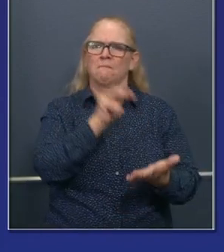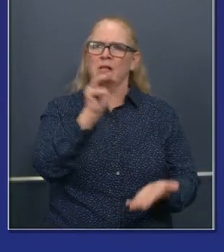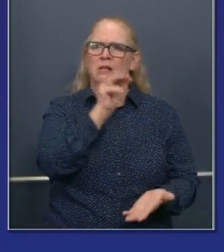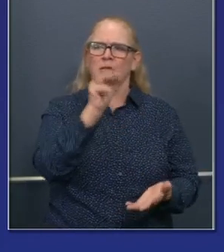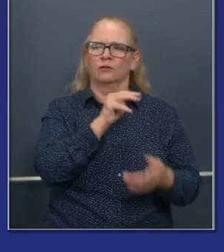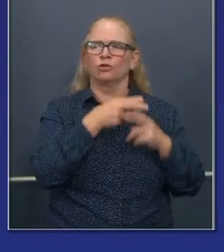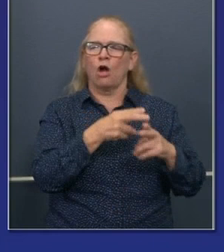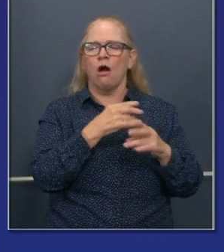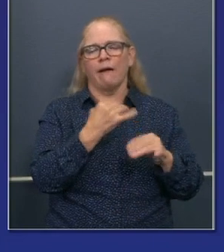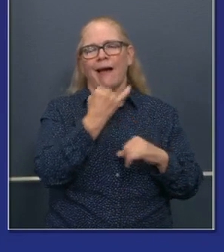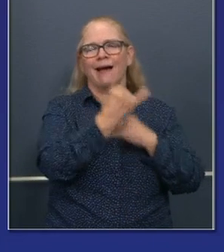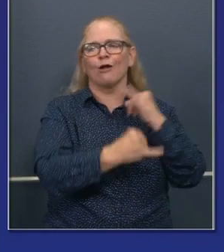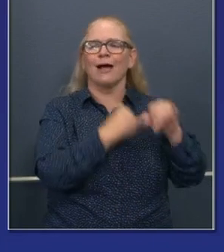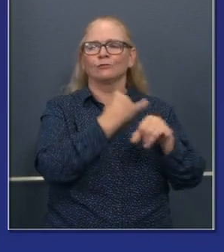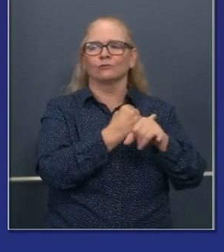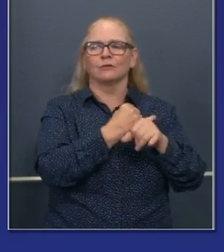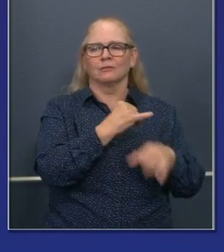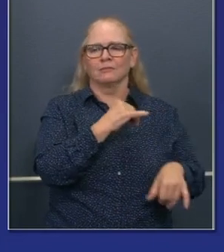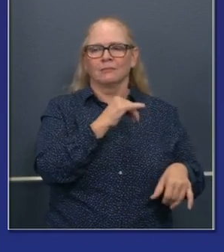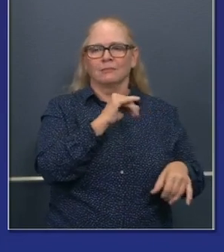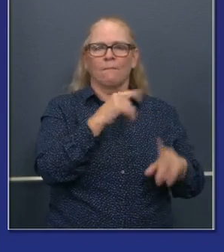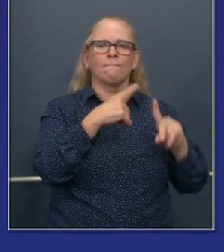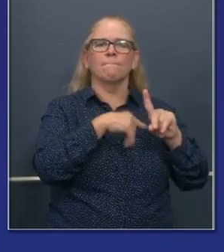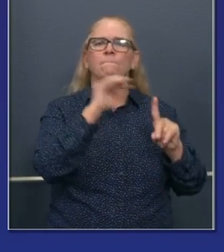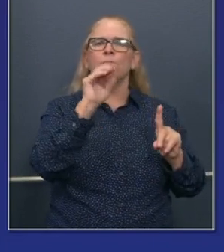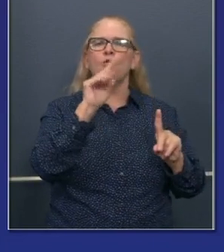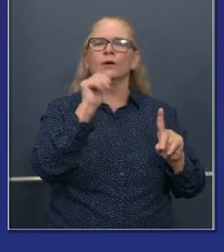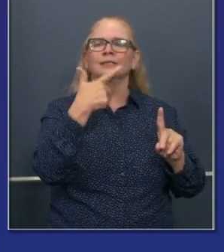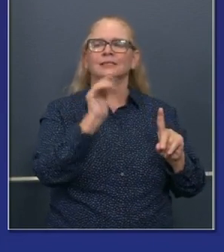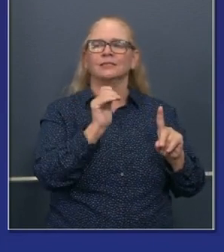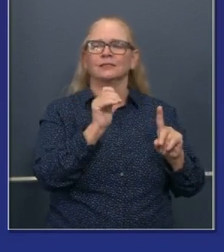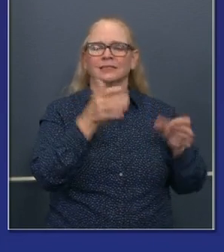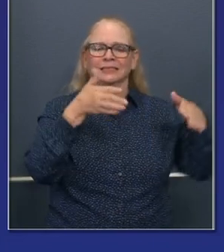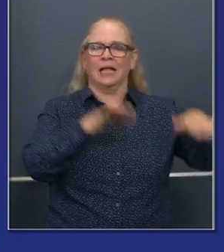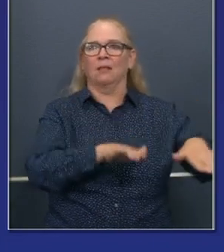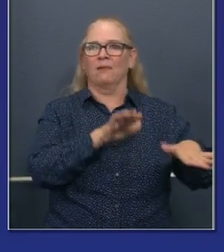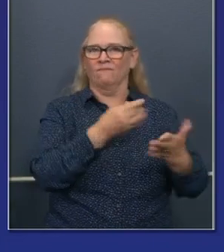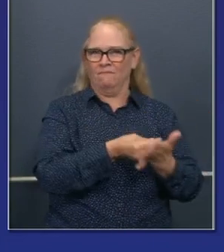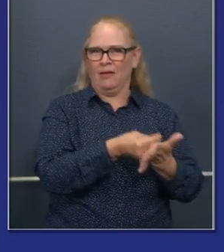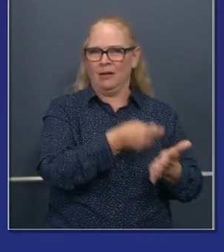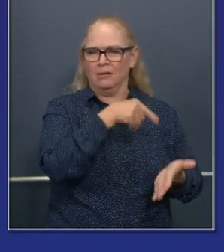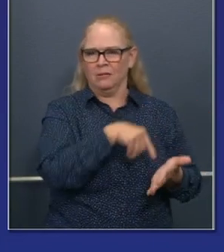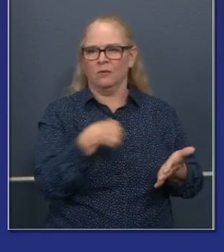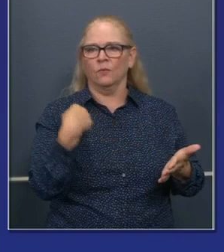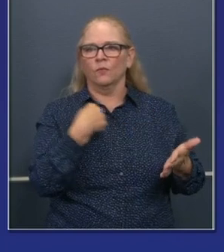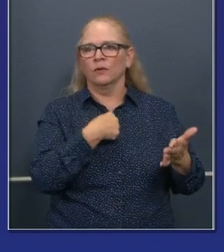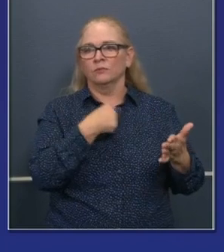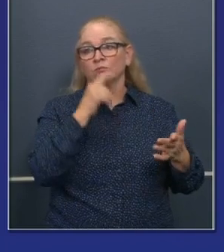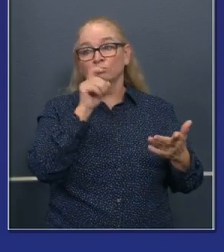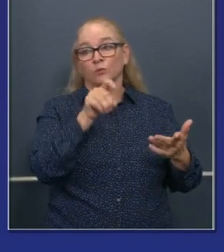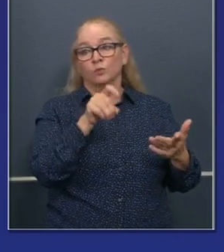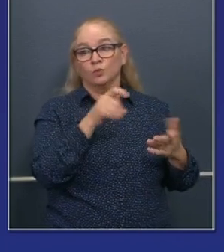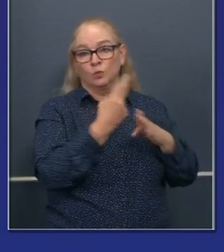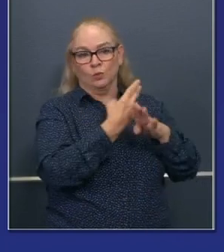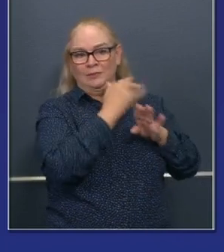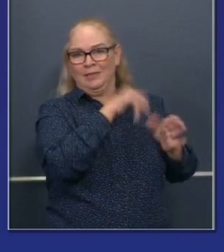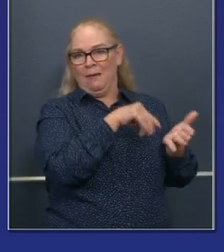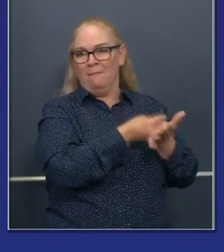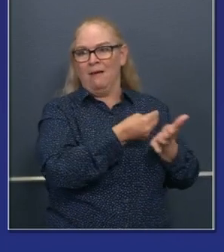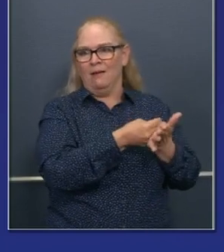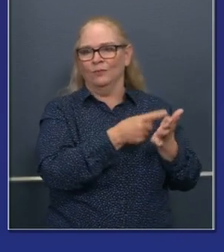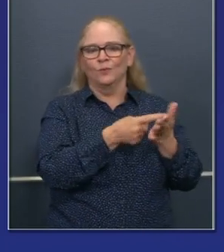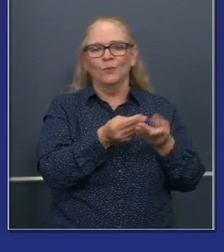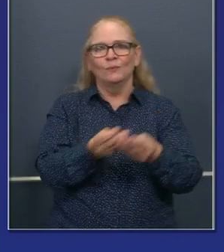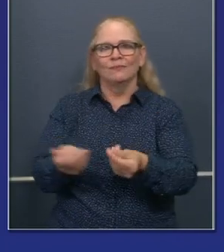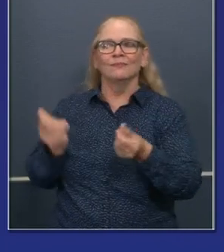settlement funds. Uh, the original budget proposed that we would spend that down over the course of a number of years, $75 million in this year.